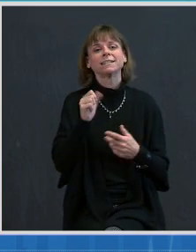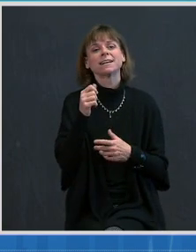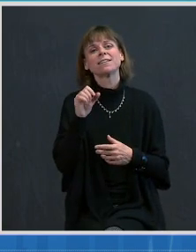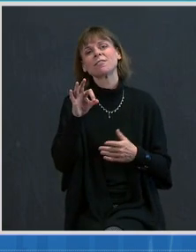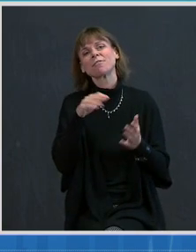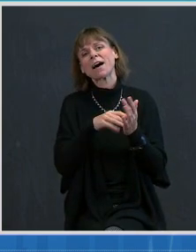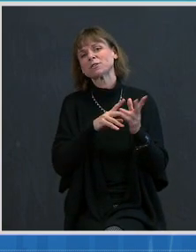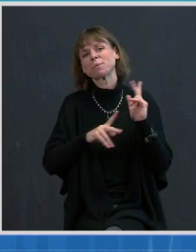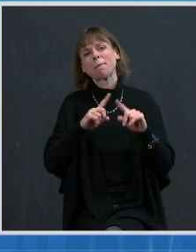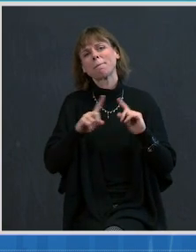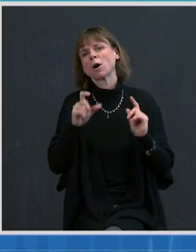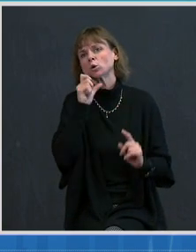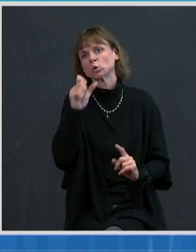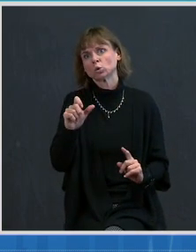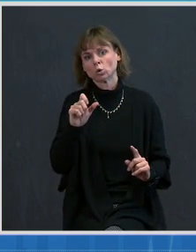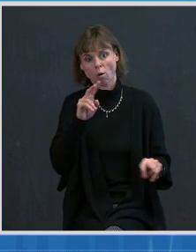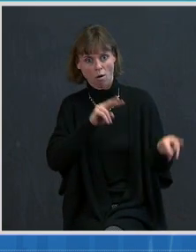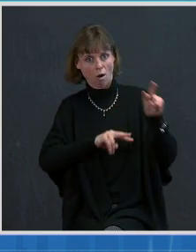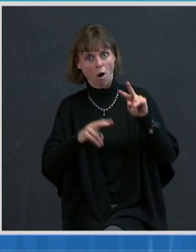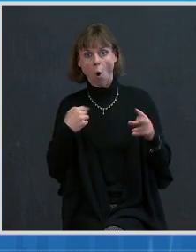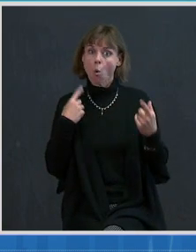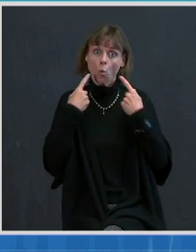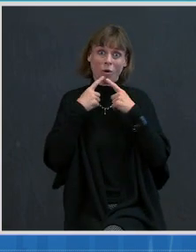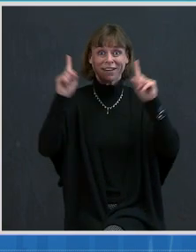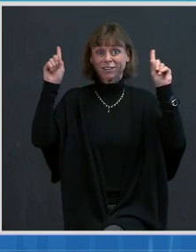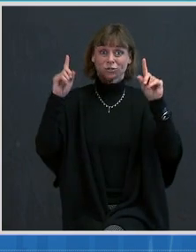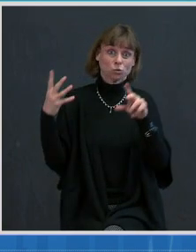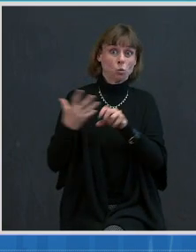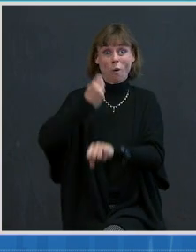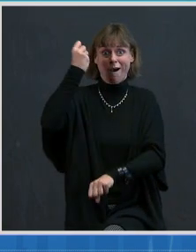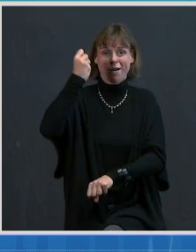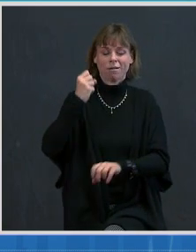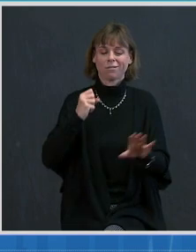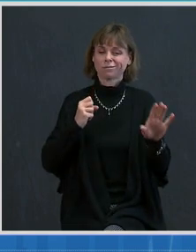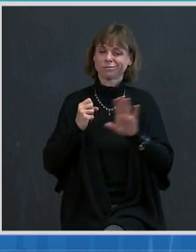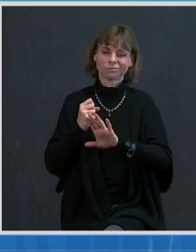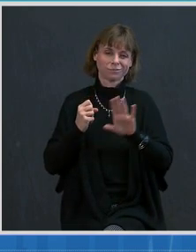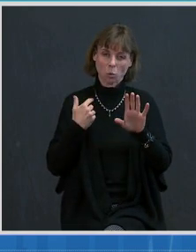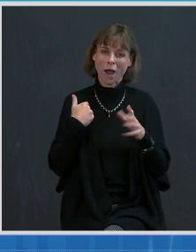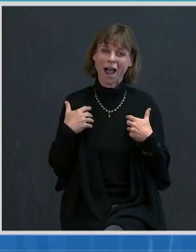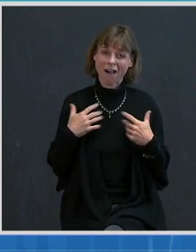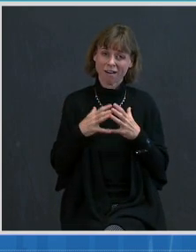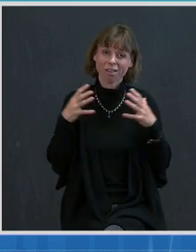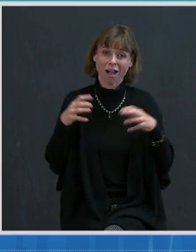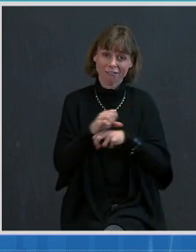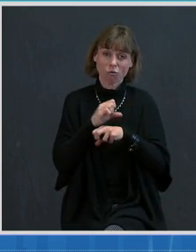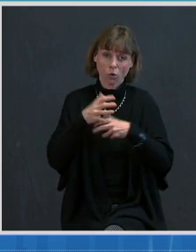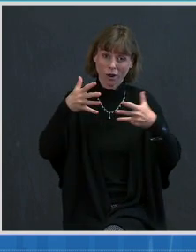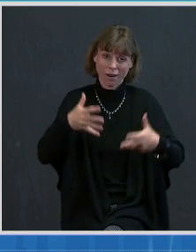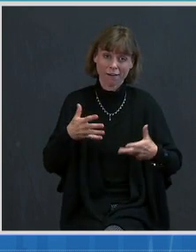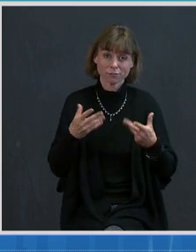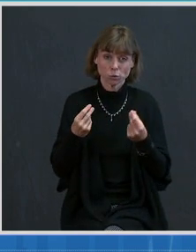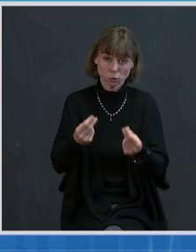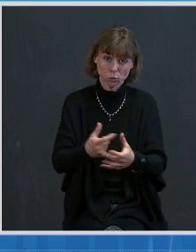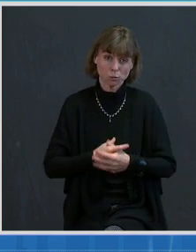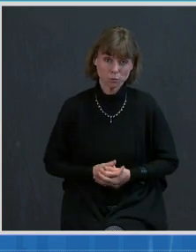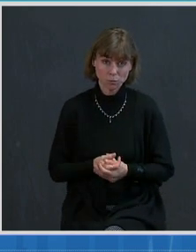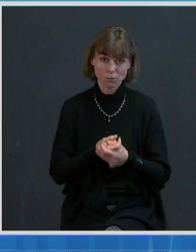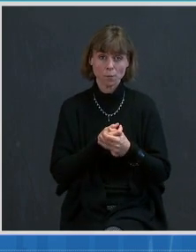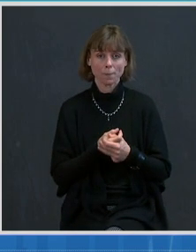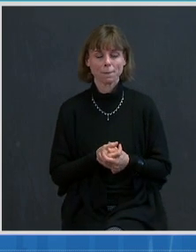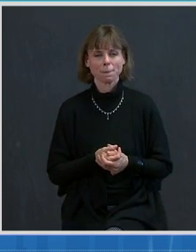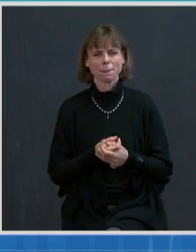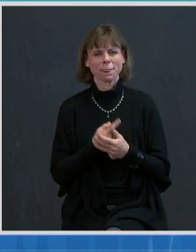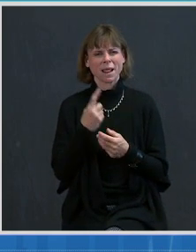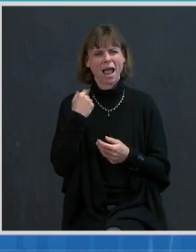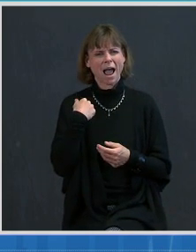be perceived as declaring victory. There's much more, much more work to do. I think the question that you're asking, in some sense, is